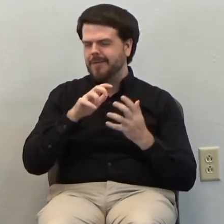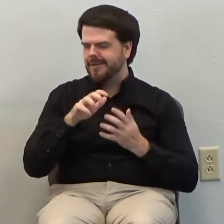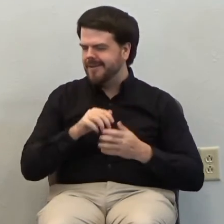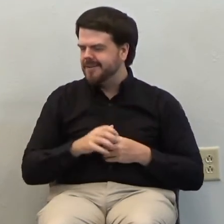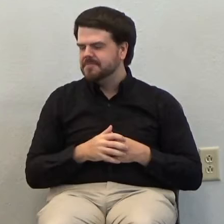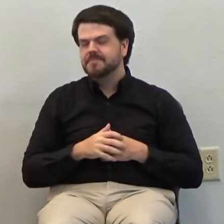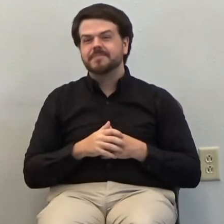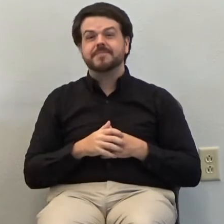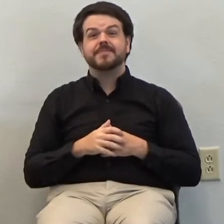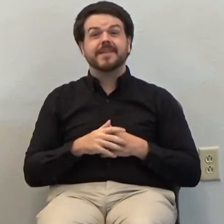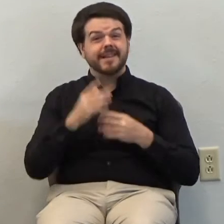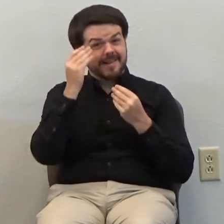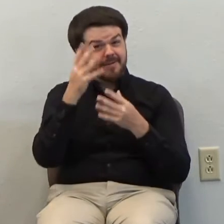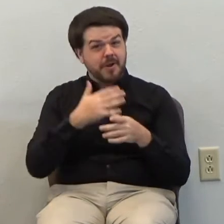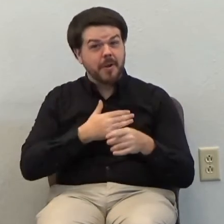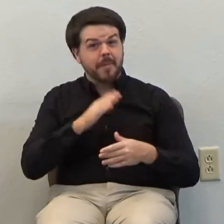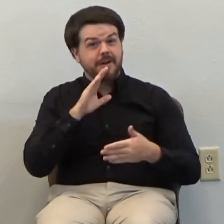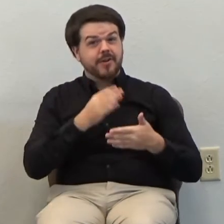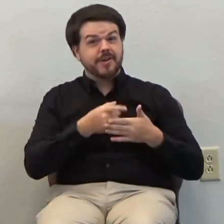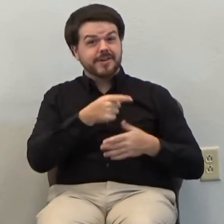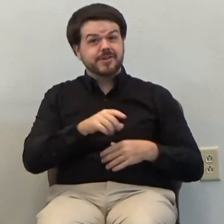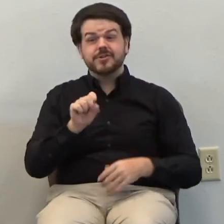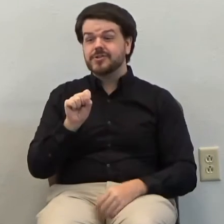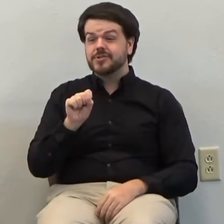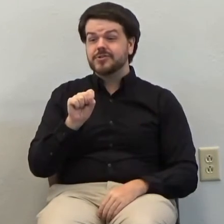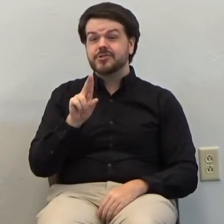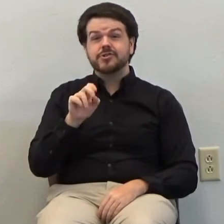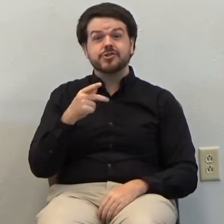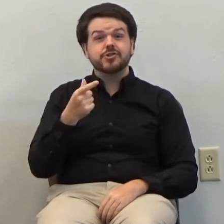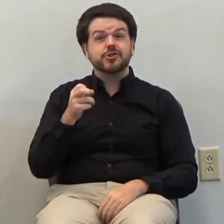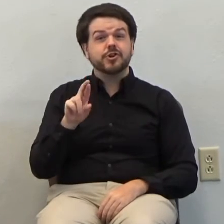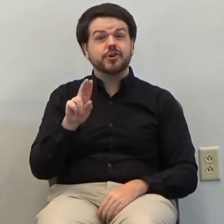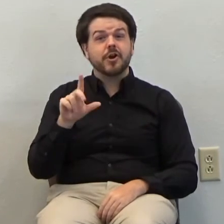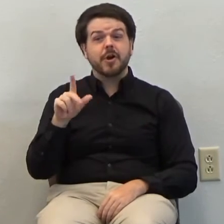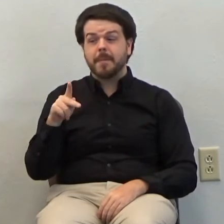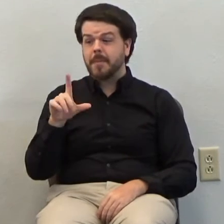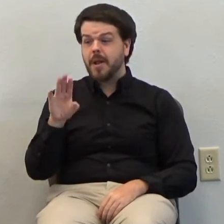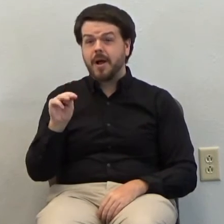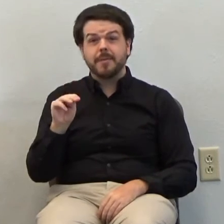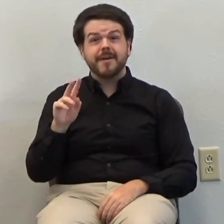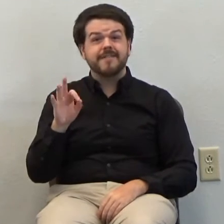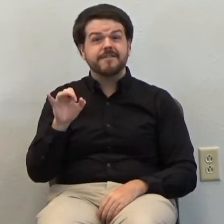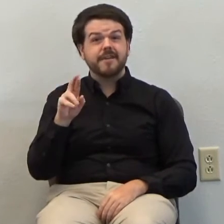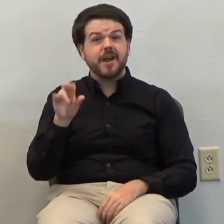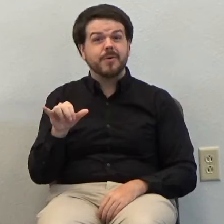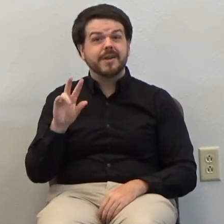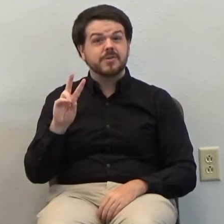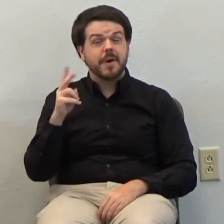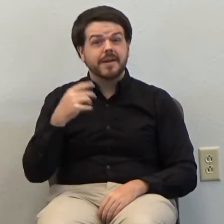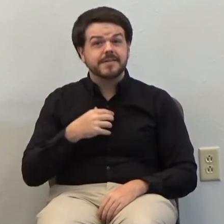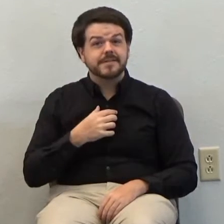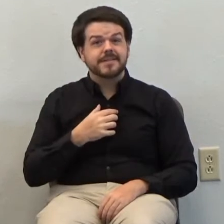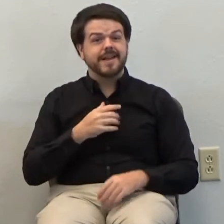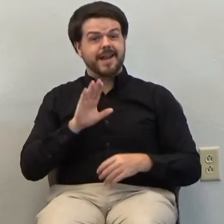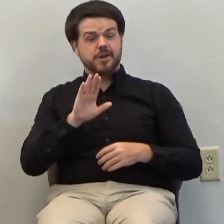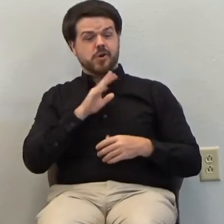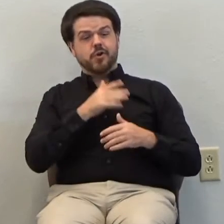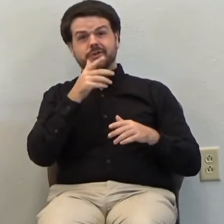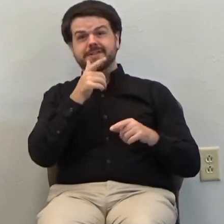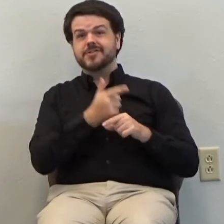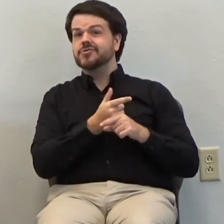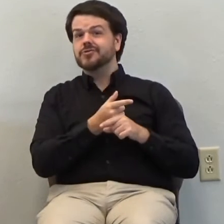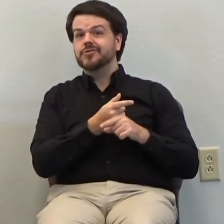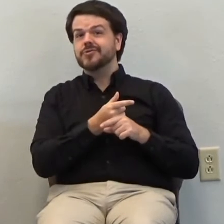Did I tell you that my daughter, Elizabeth, was a sugar plum fairy twice? And that before her, her sister, Emily, was a sugar plum fairy?